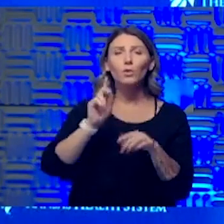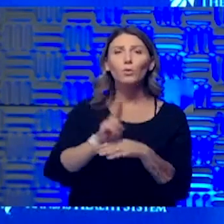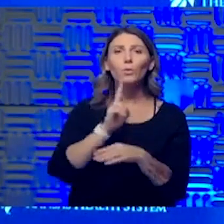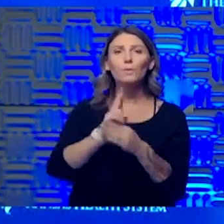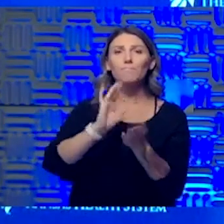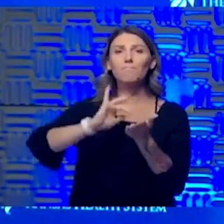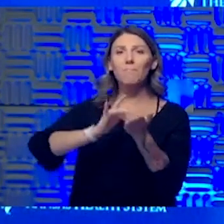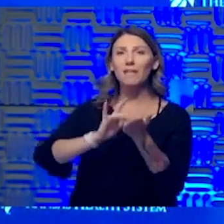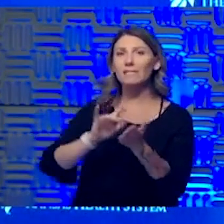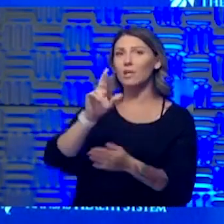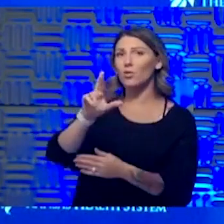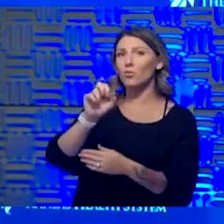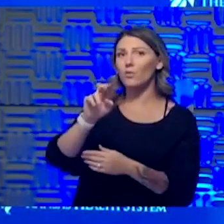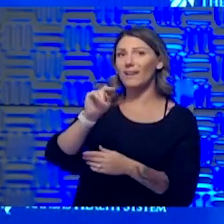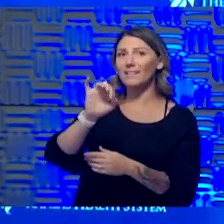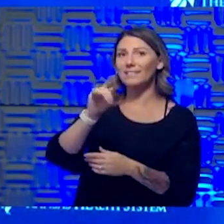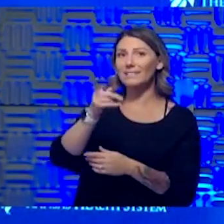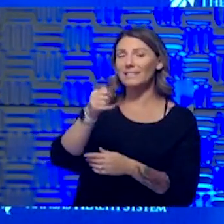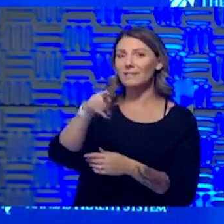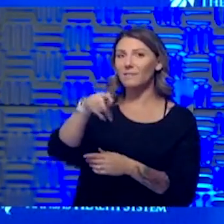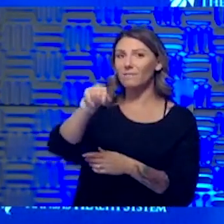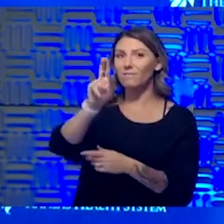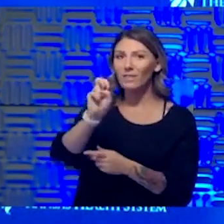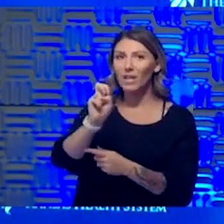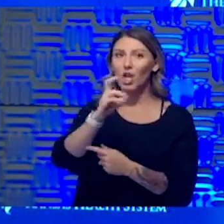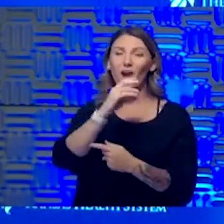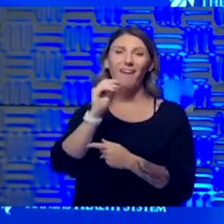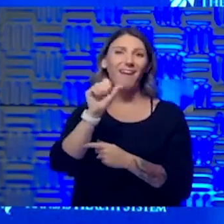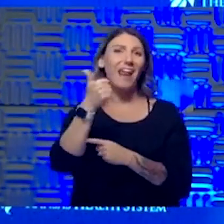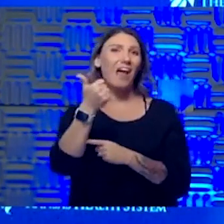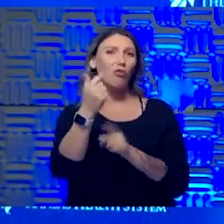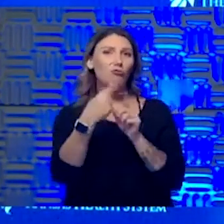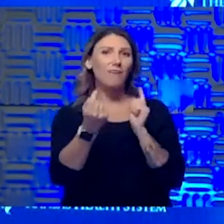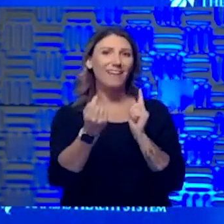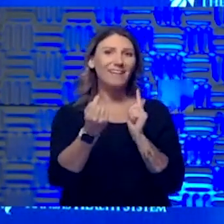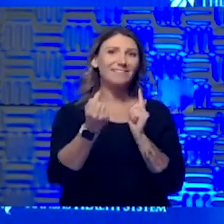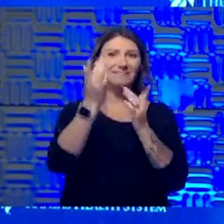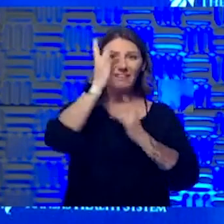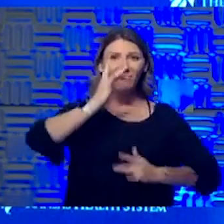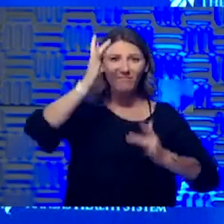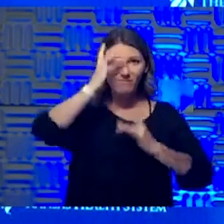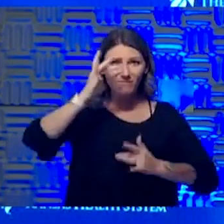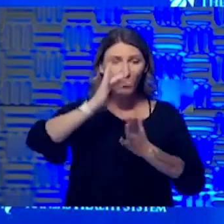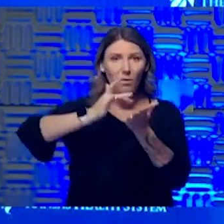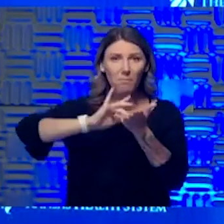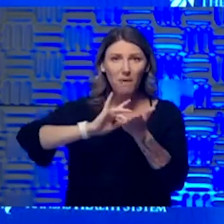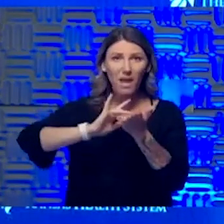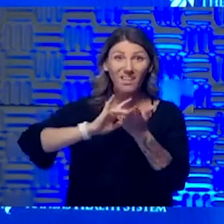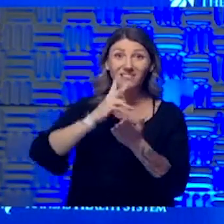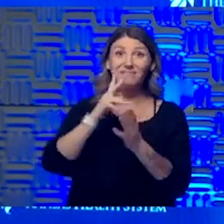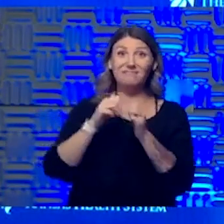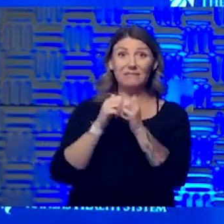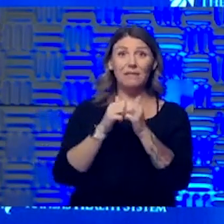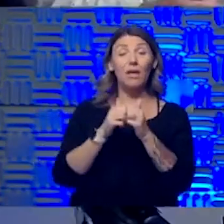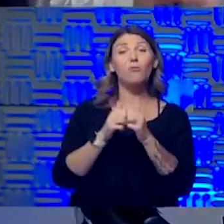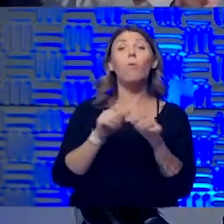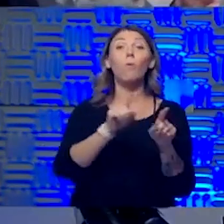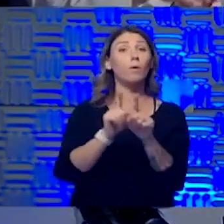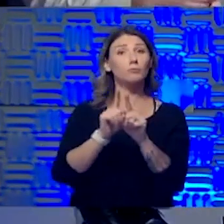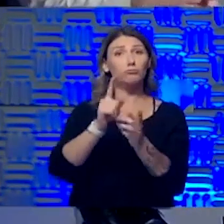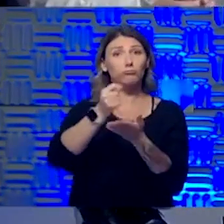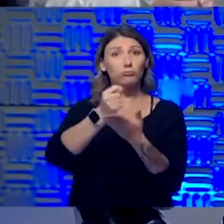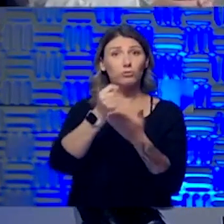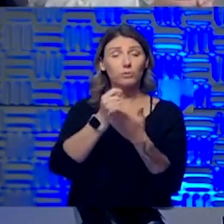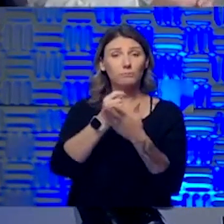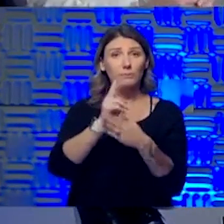with other antiviral medications, not unlike how we approached HIV and hep C at different points in the evolution of those, our treatments for those diseases. Yep. And I think with